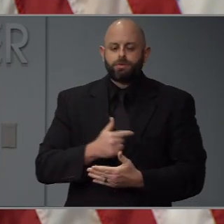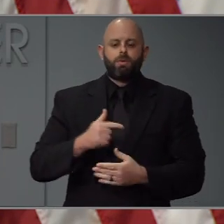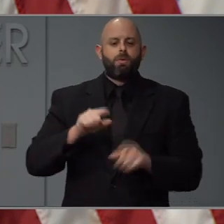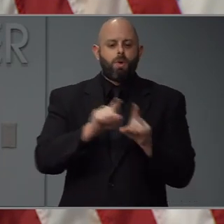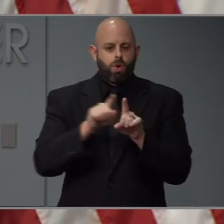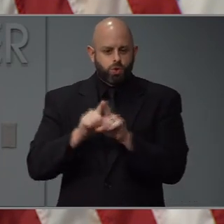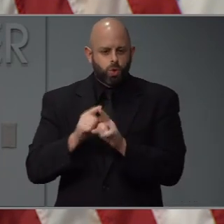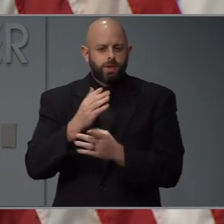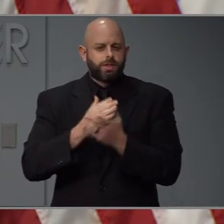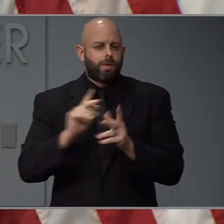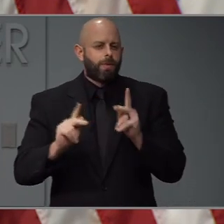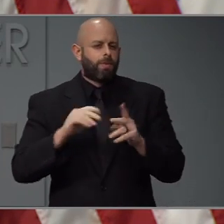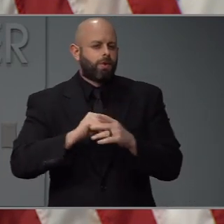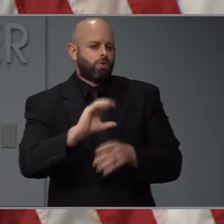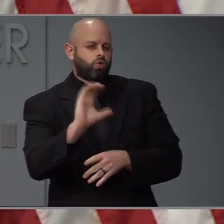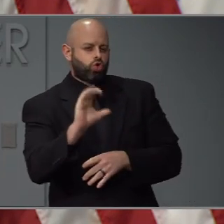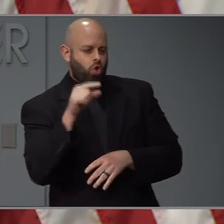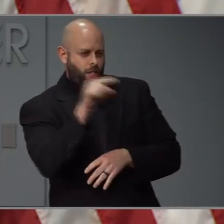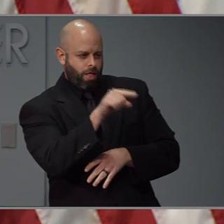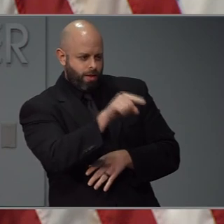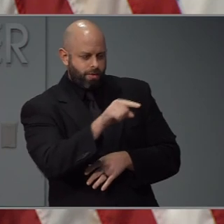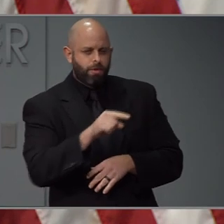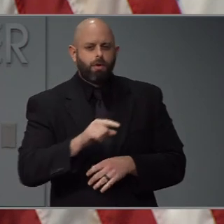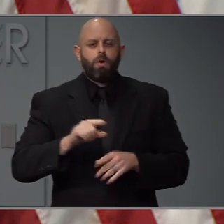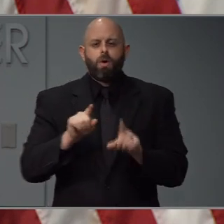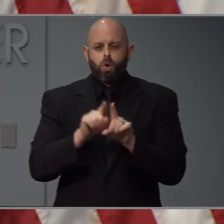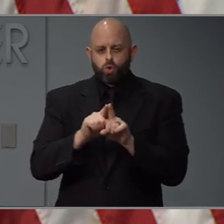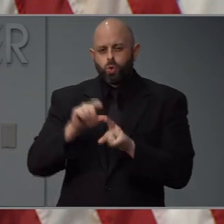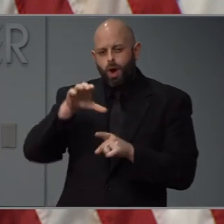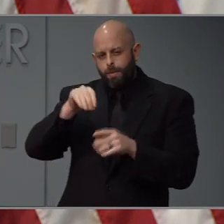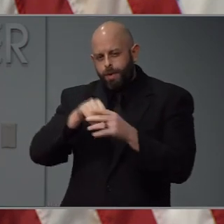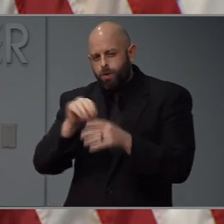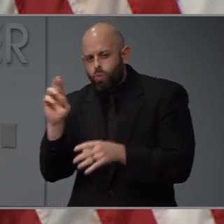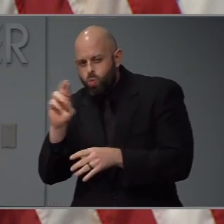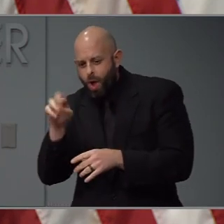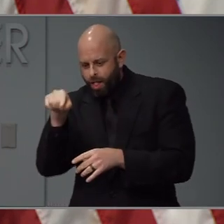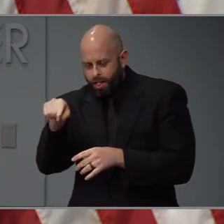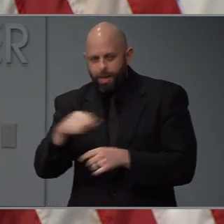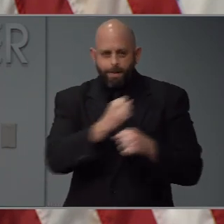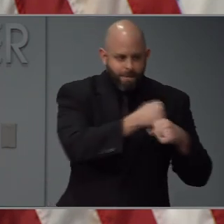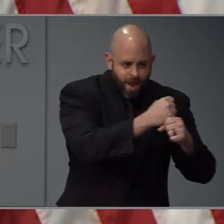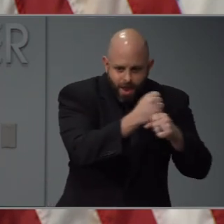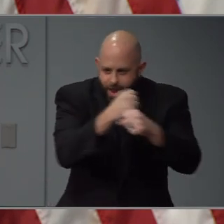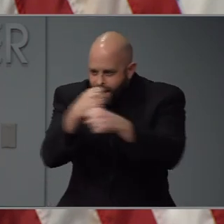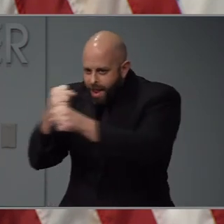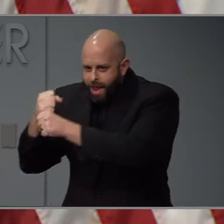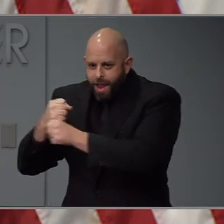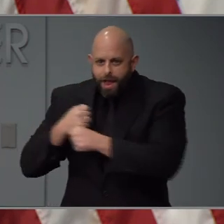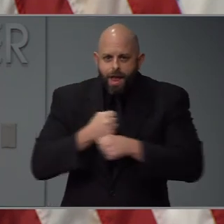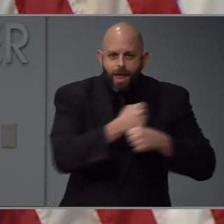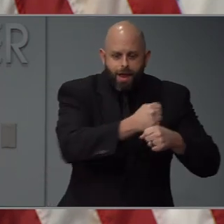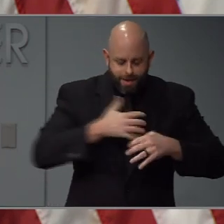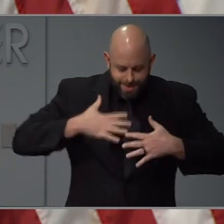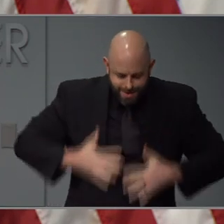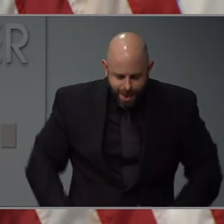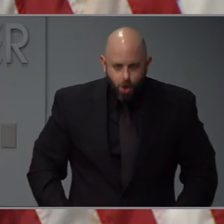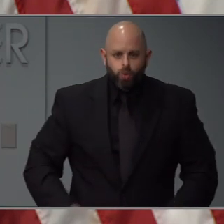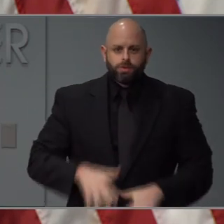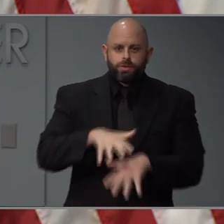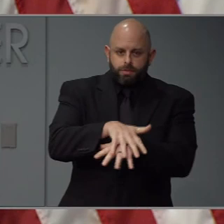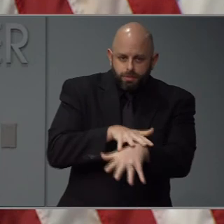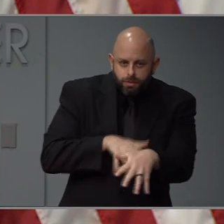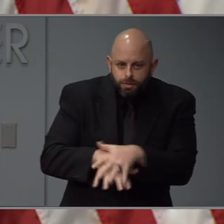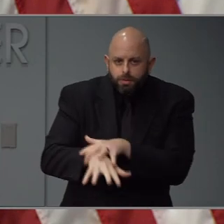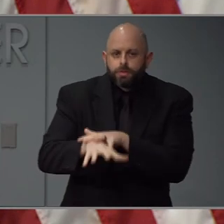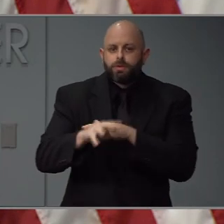some folks in Charlotte and some folks here in Raleigh that have shifted their production lines over to N95